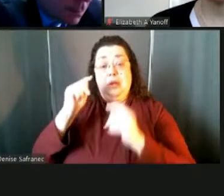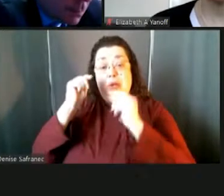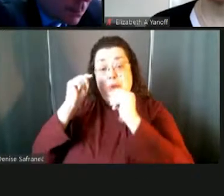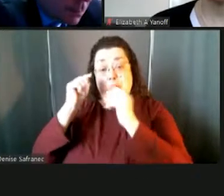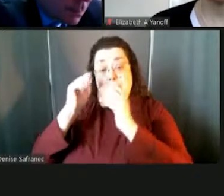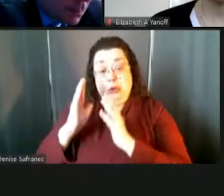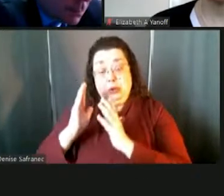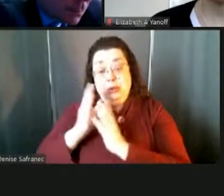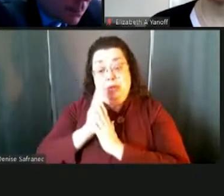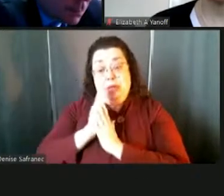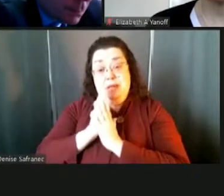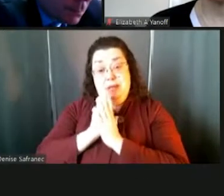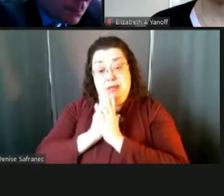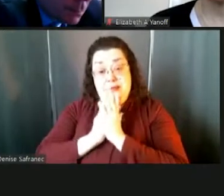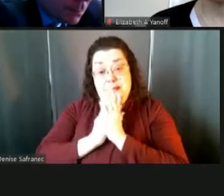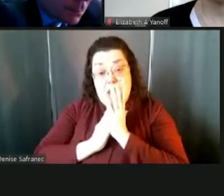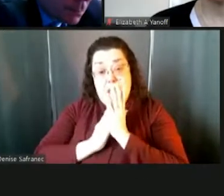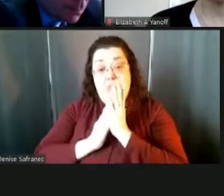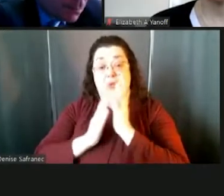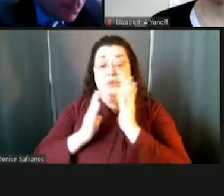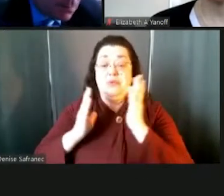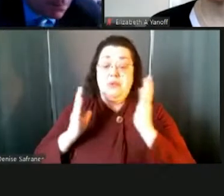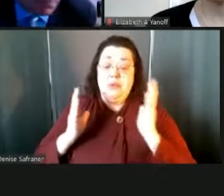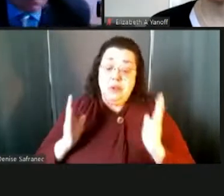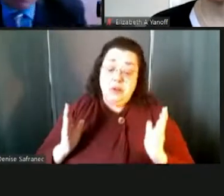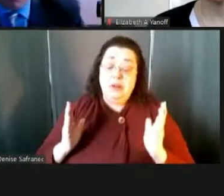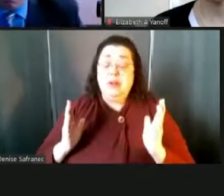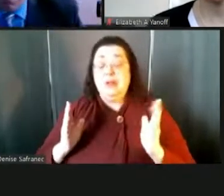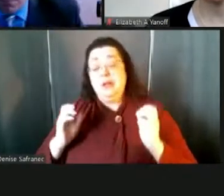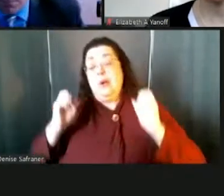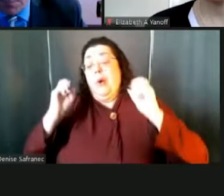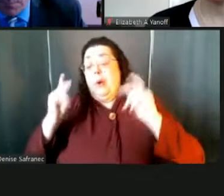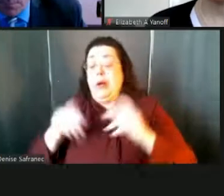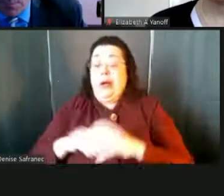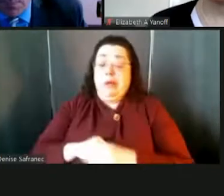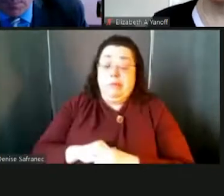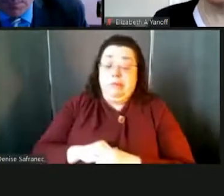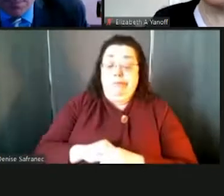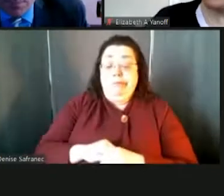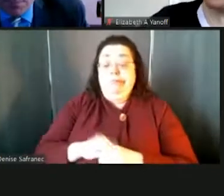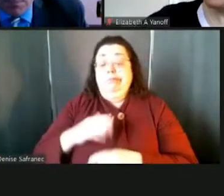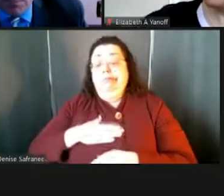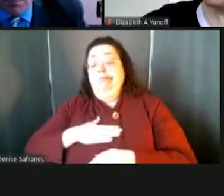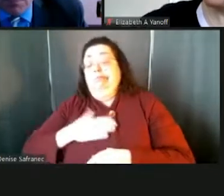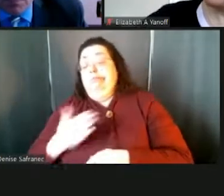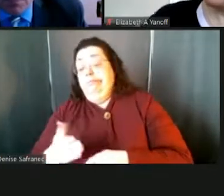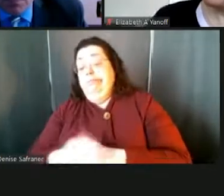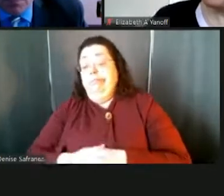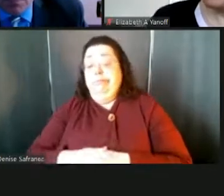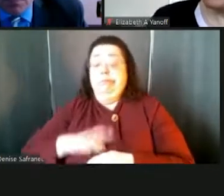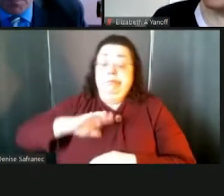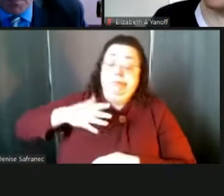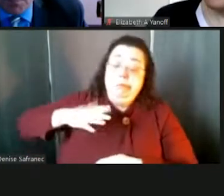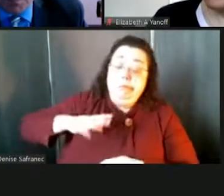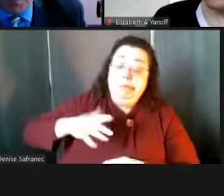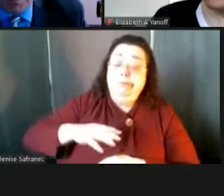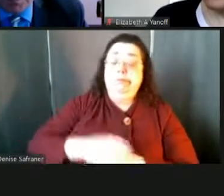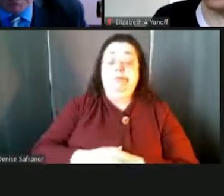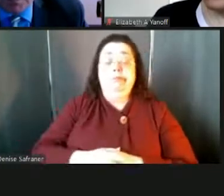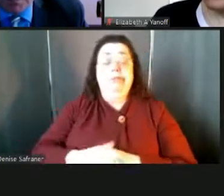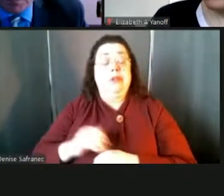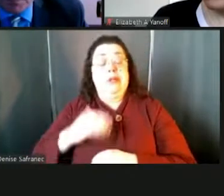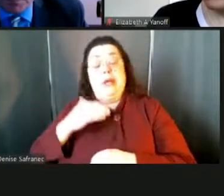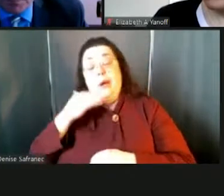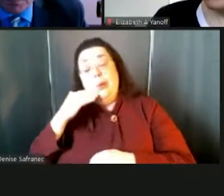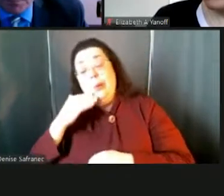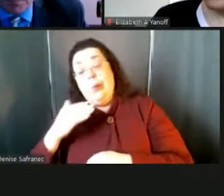you know, less than optimally engaging, we have our current